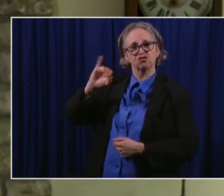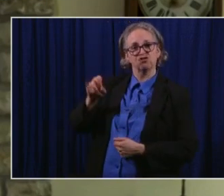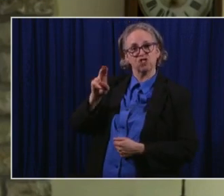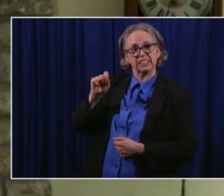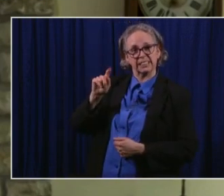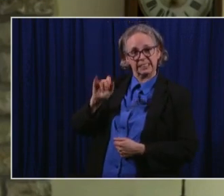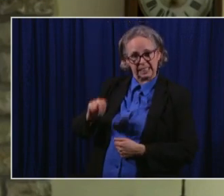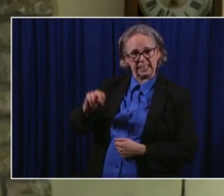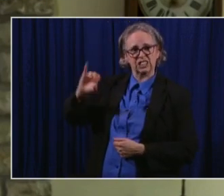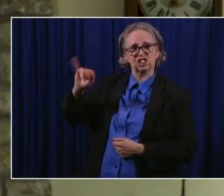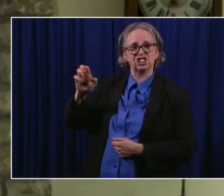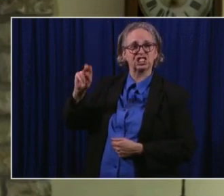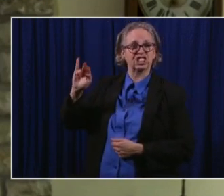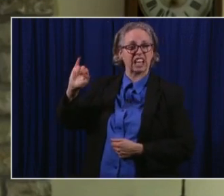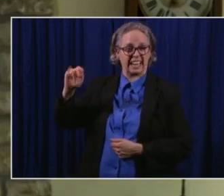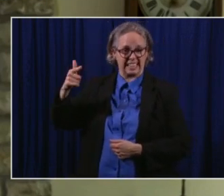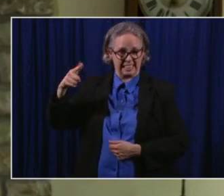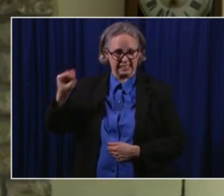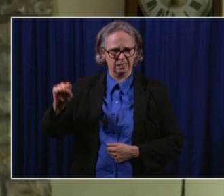School District.